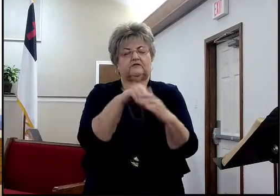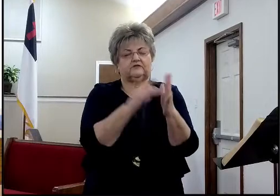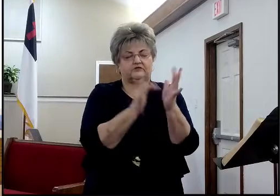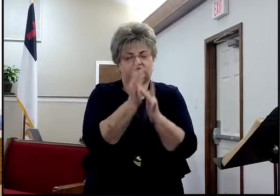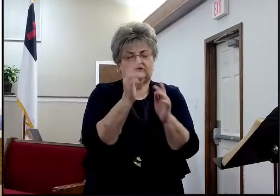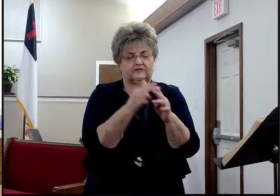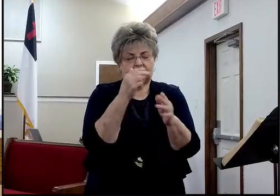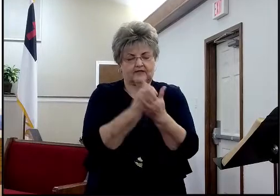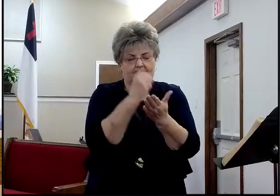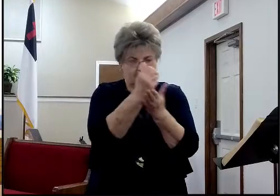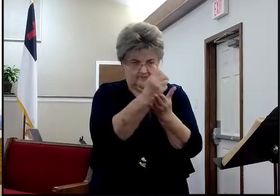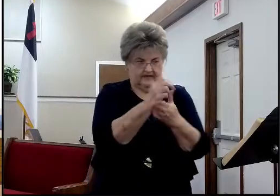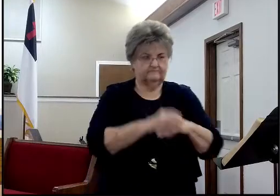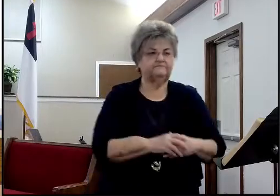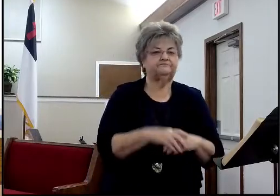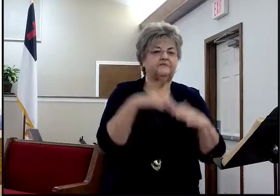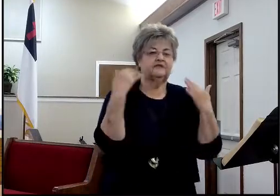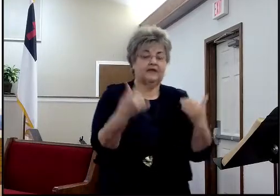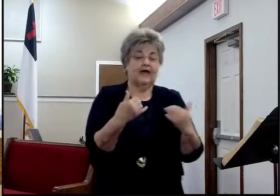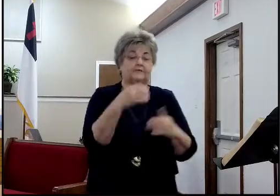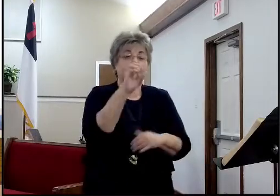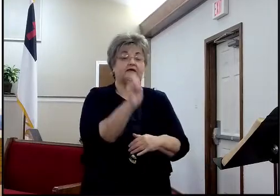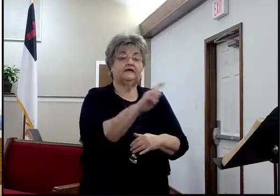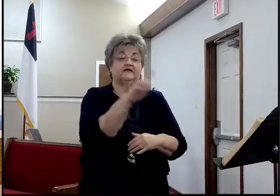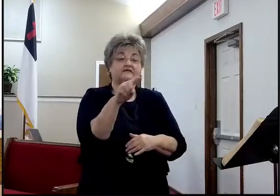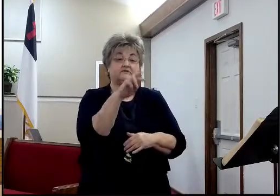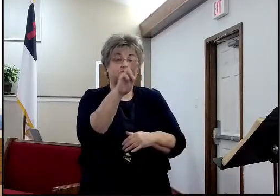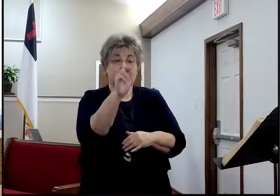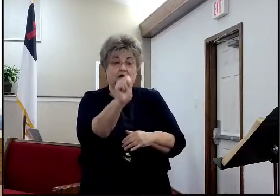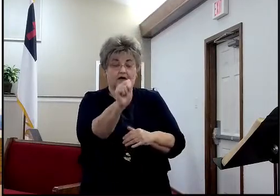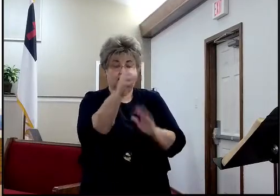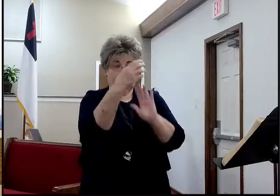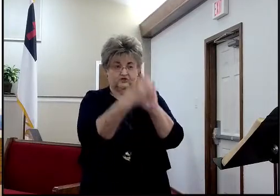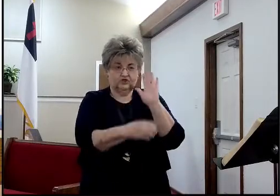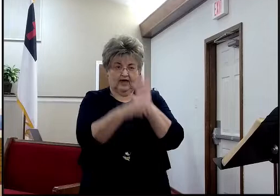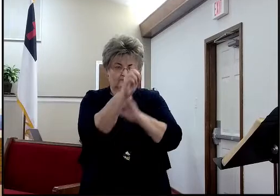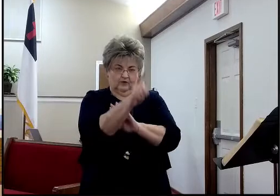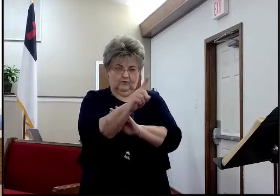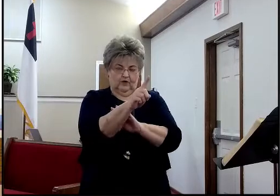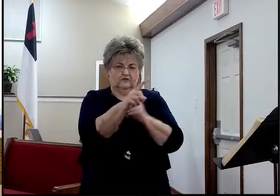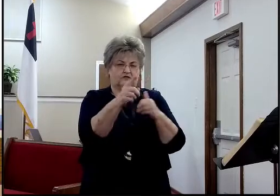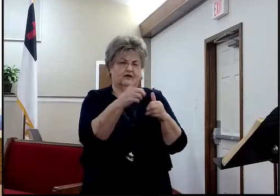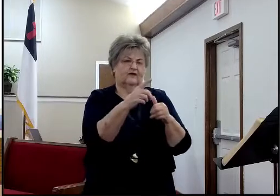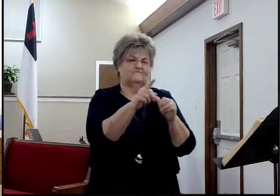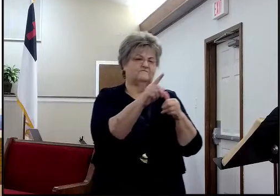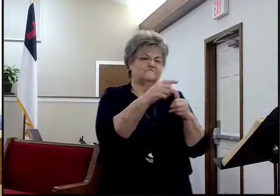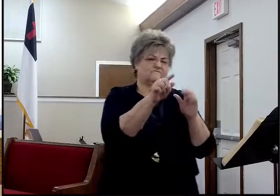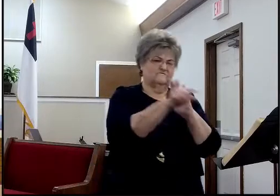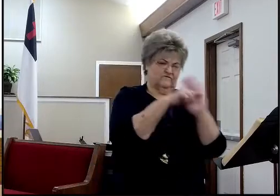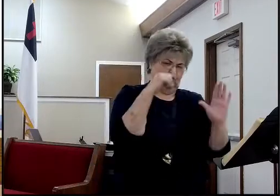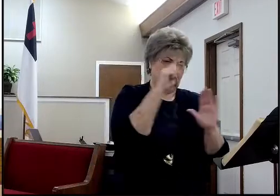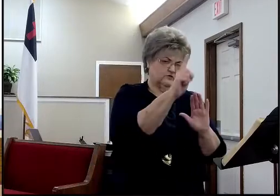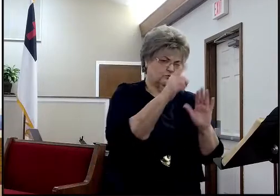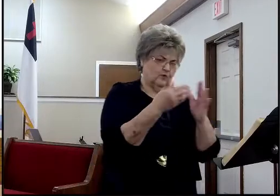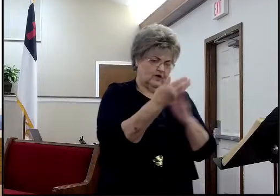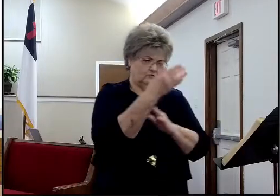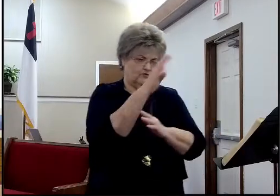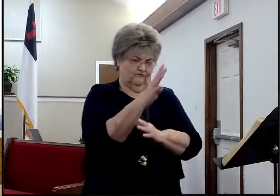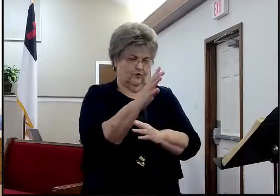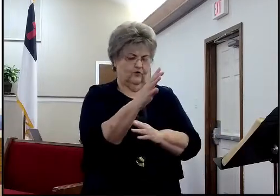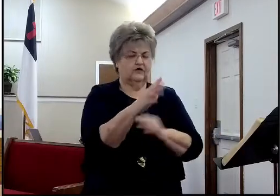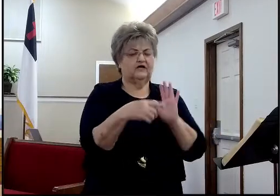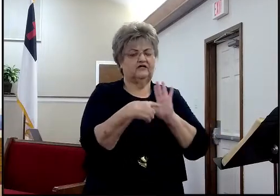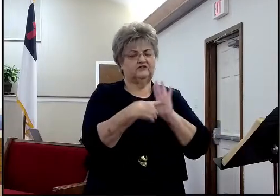You find in Ezra chapter number 1, we find in the first four verses really the return decree of Cyrus,